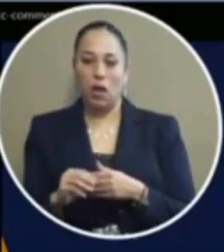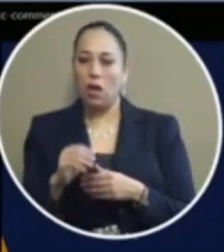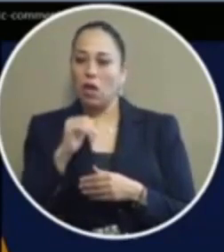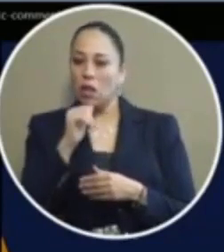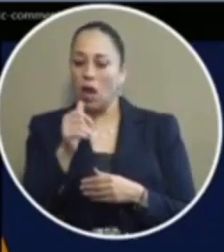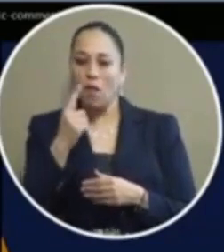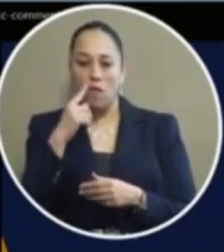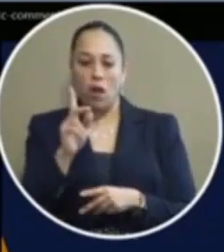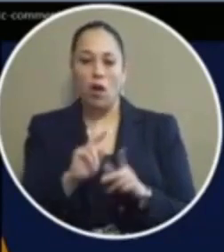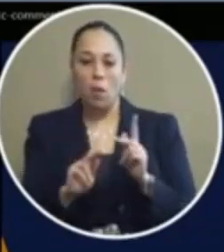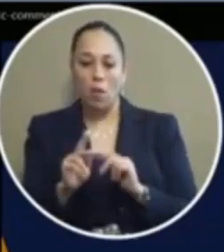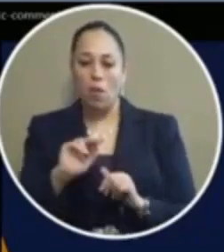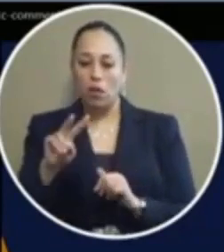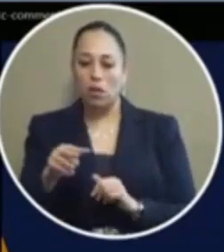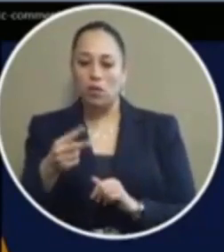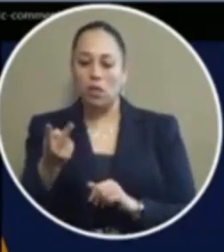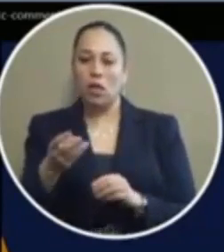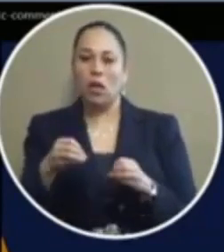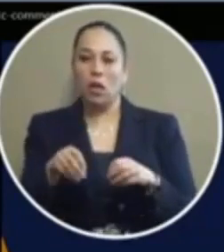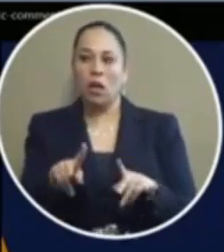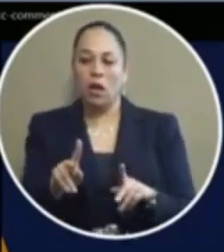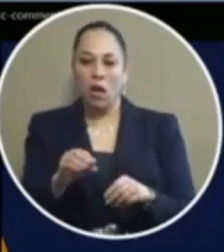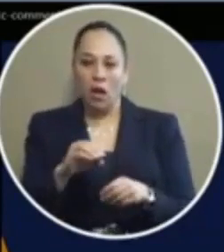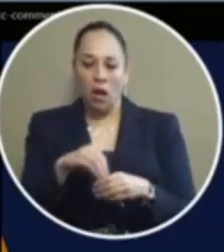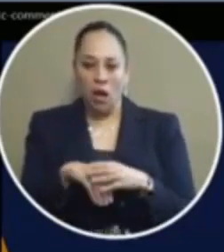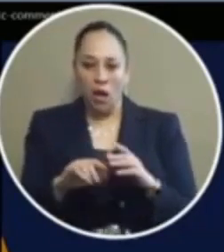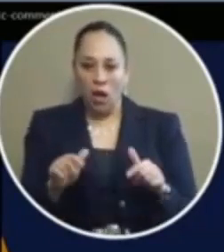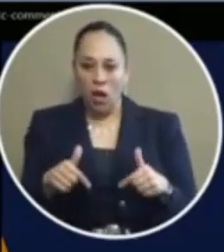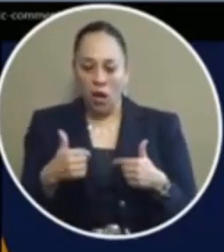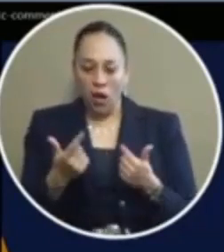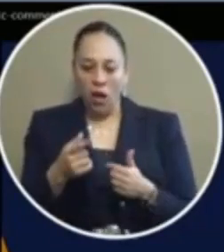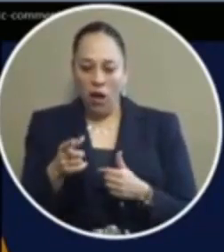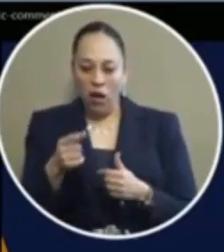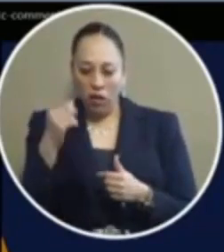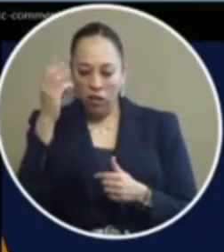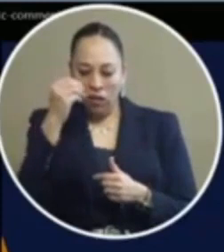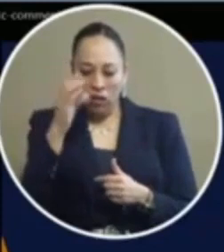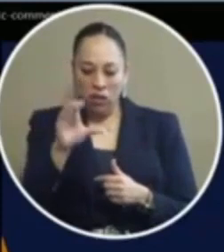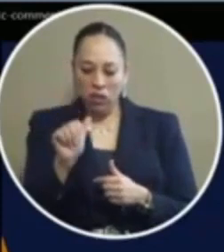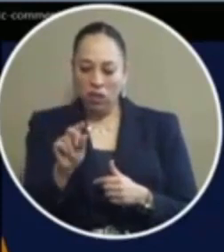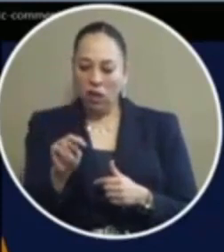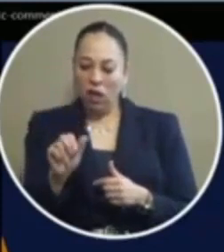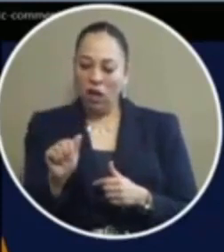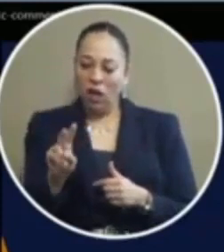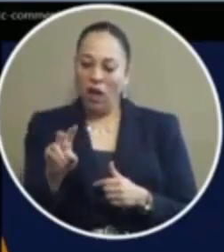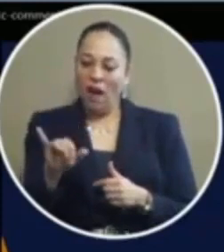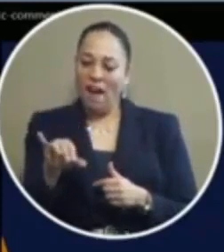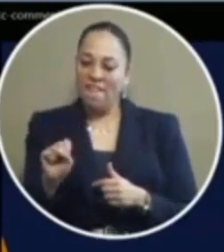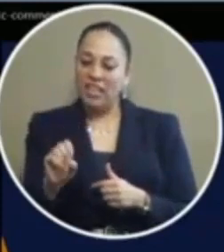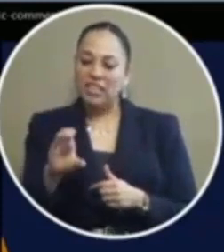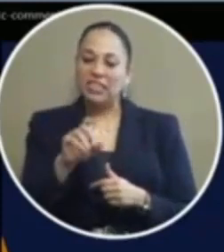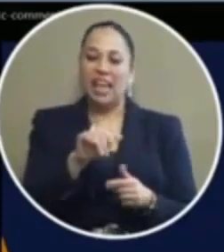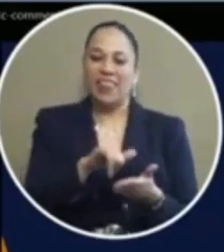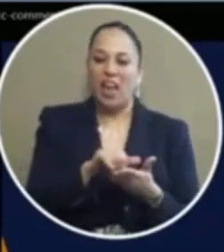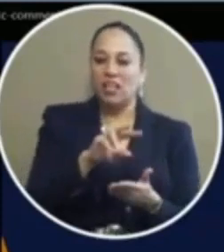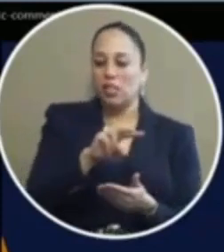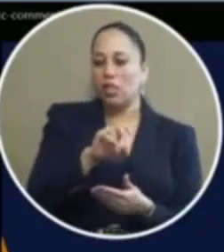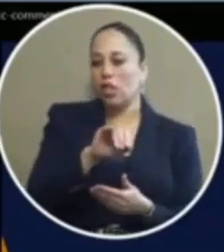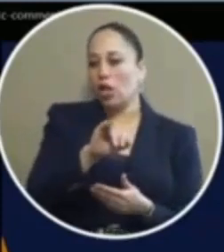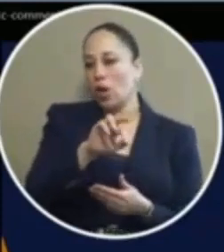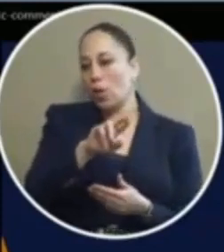people to have a second chance in life because you guys consider having cannabis in our possession a crime a mistake